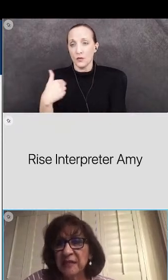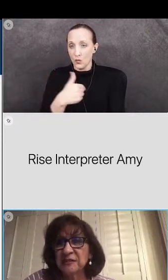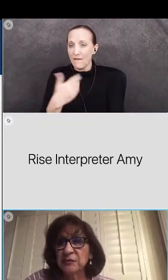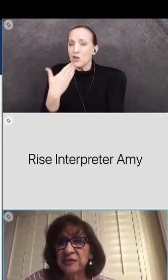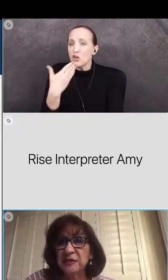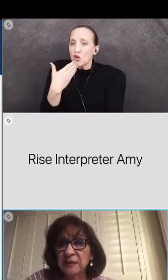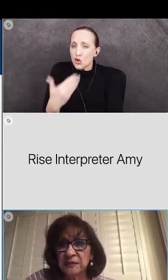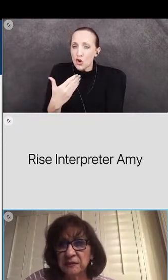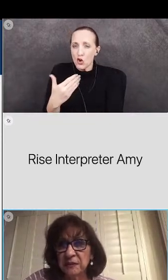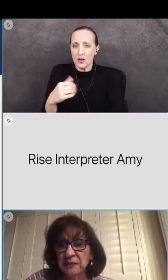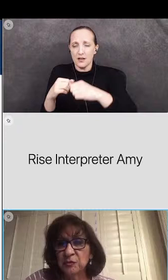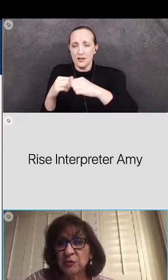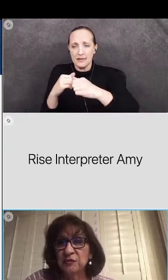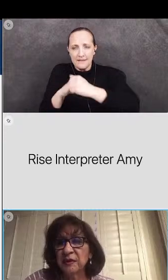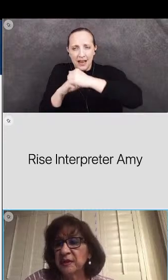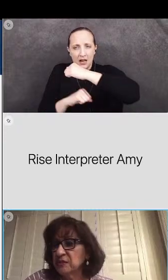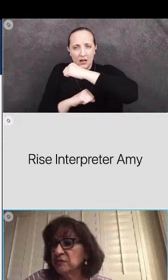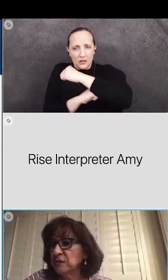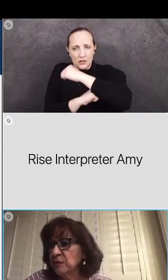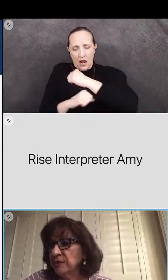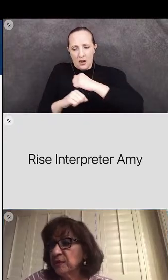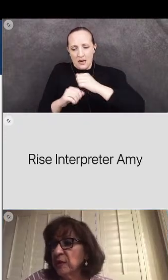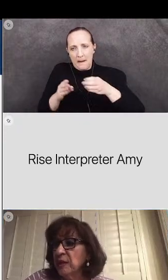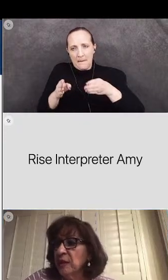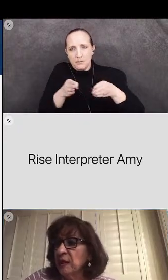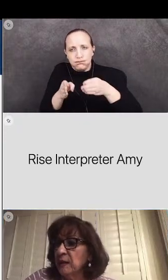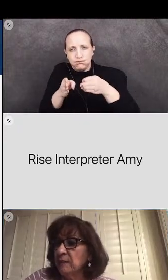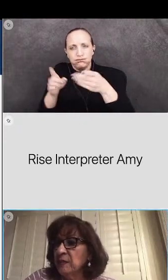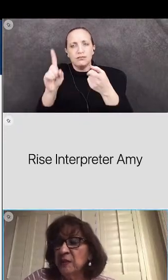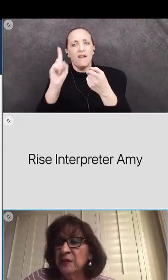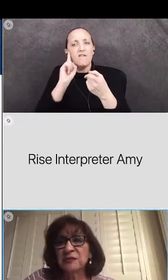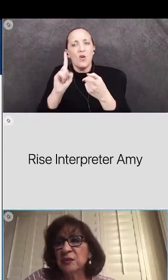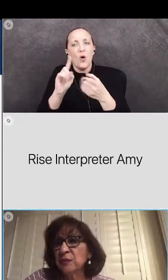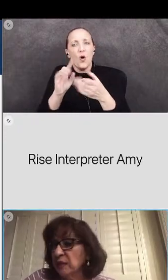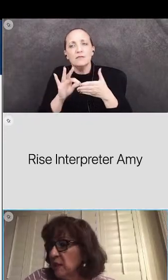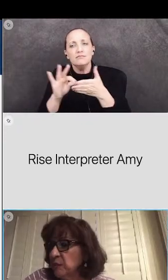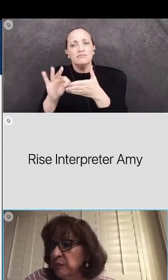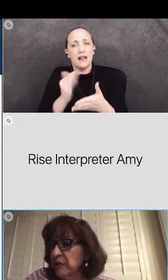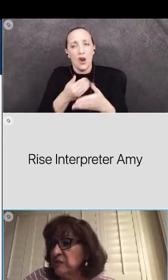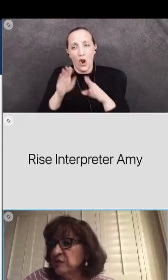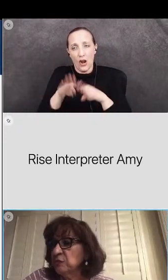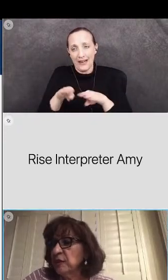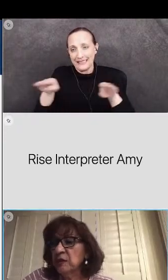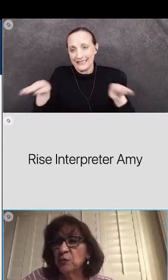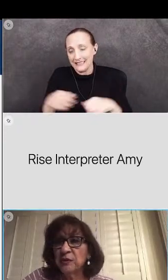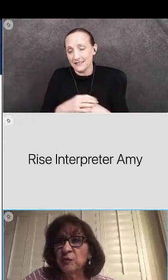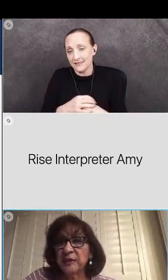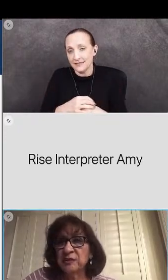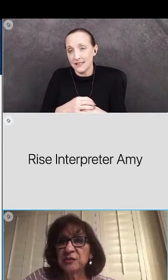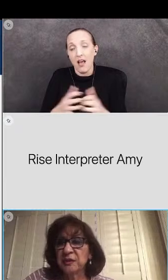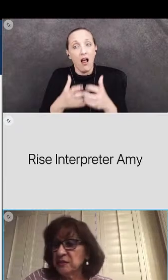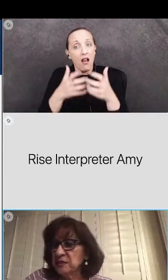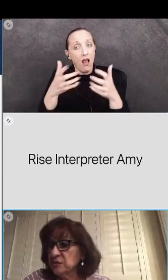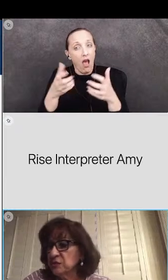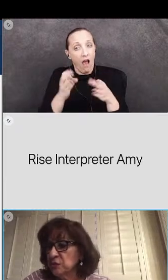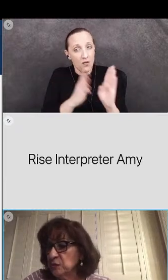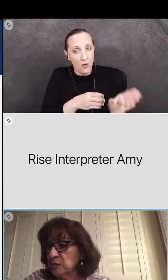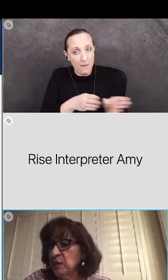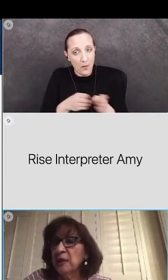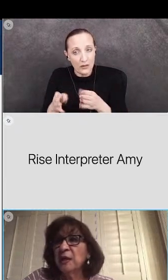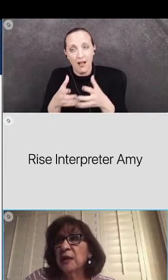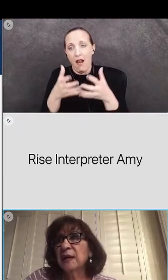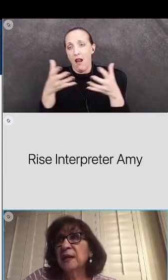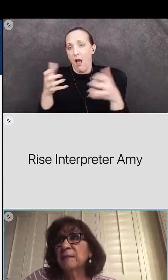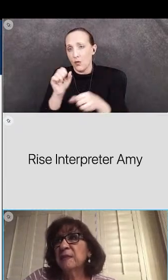as a result to move our kids forward um there's a lot of preparation and work went into this